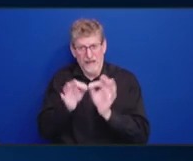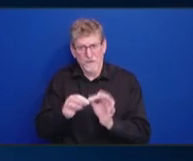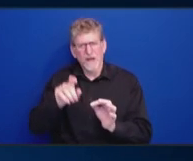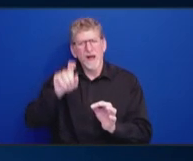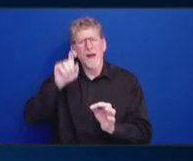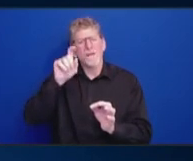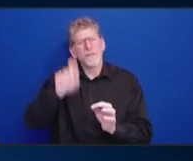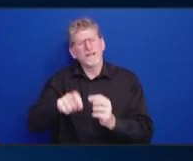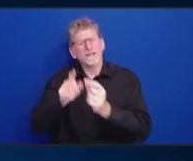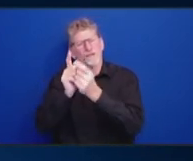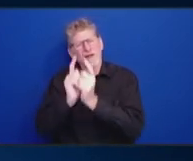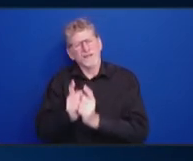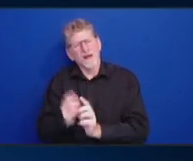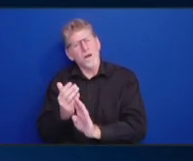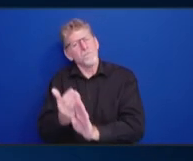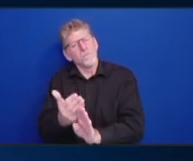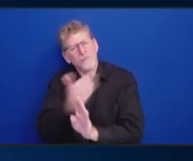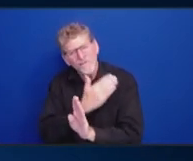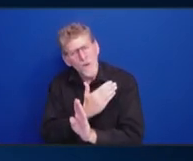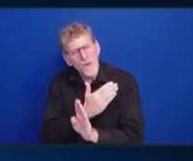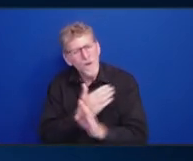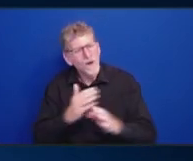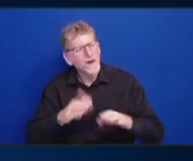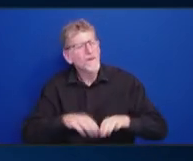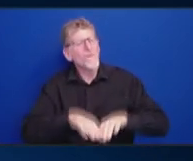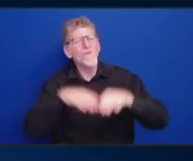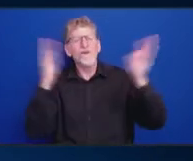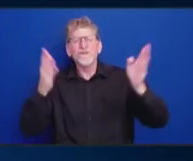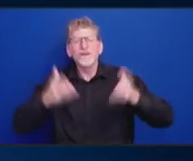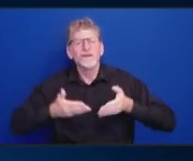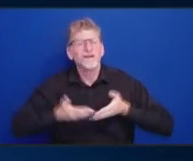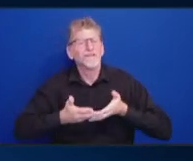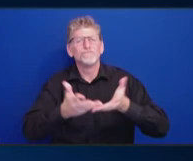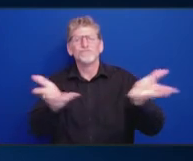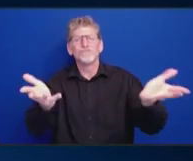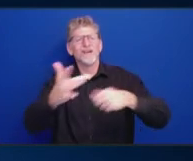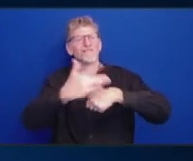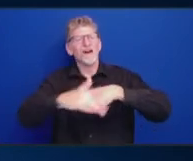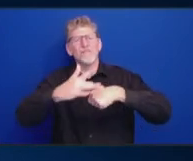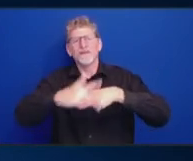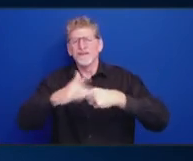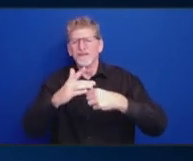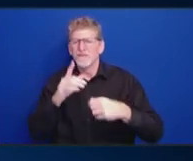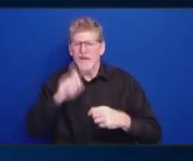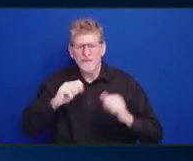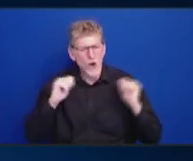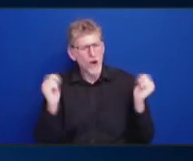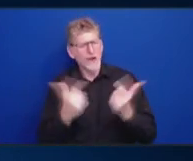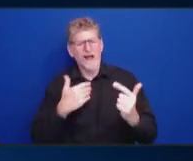the funds so that everybody has an equal opportunity to try and get those resources.